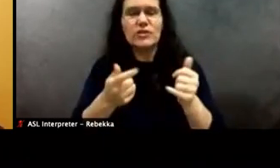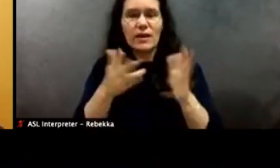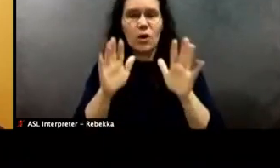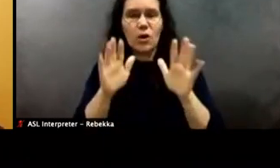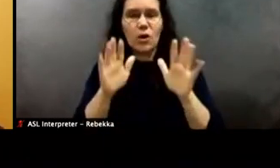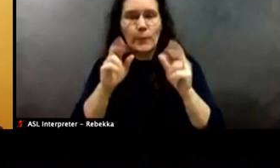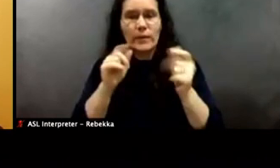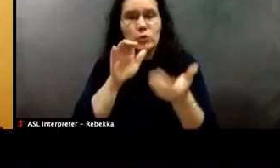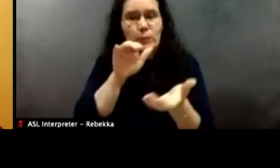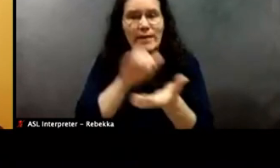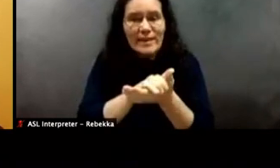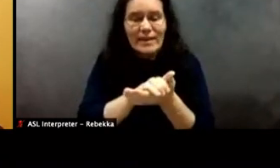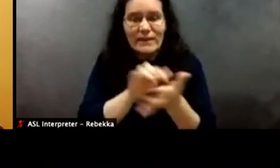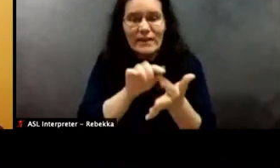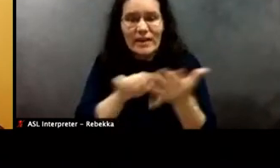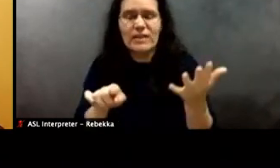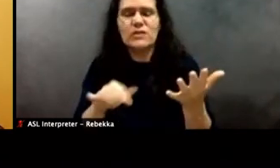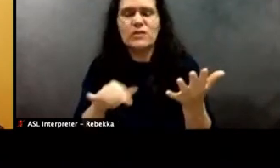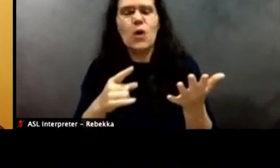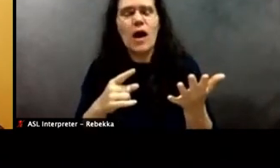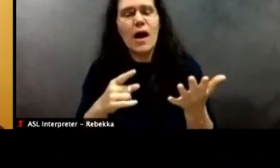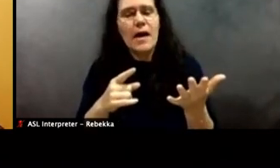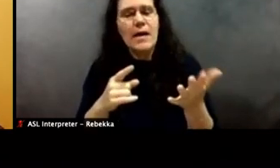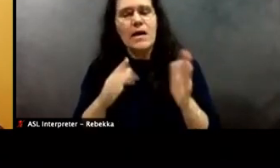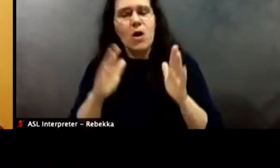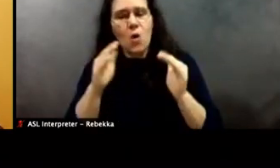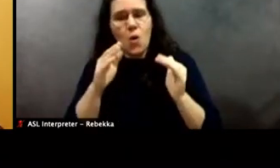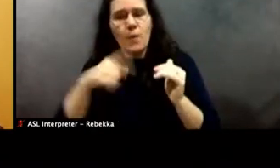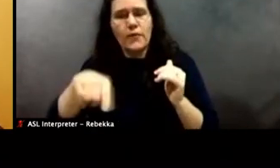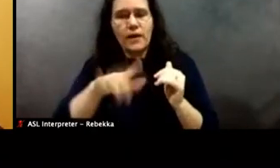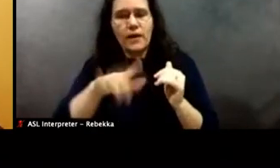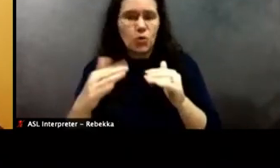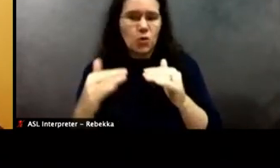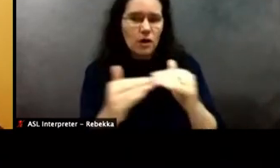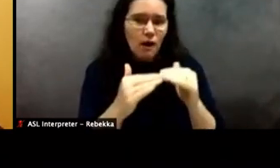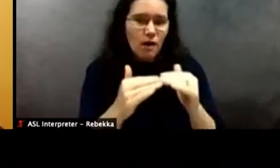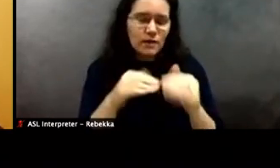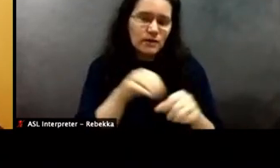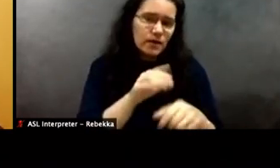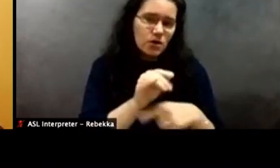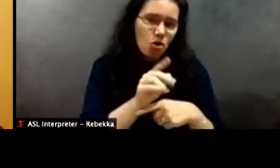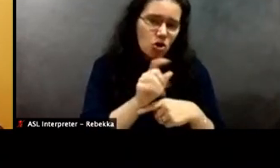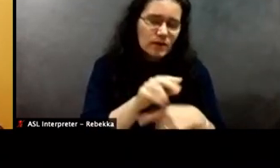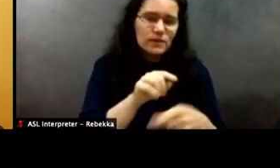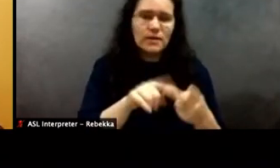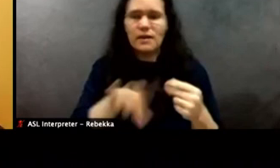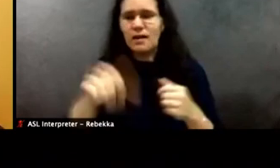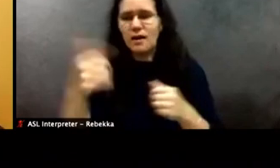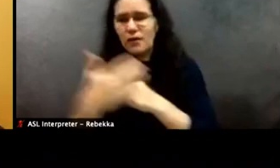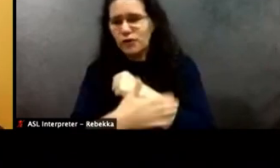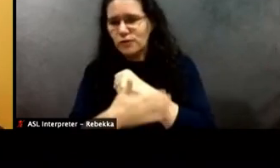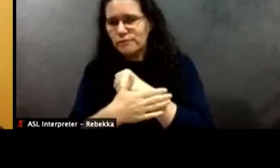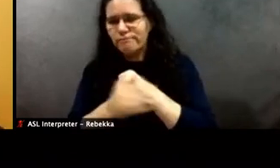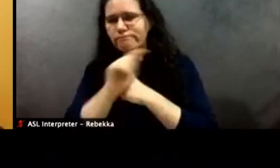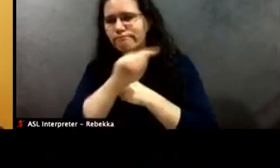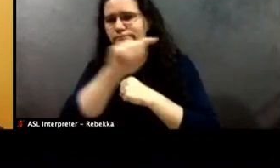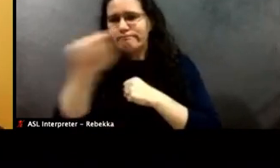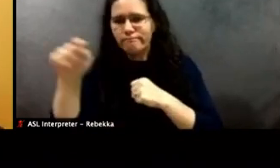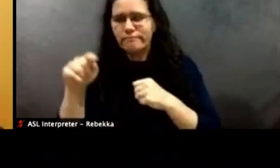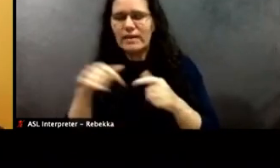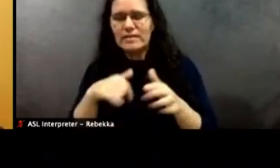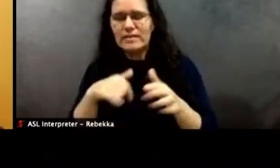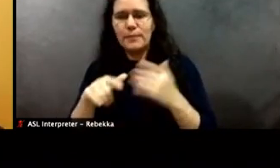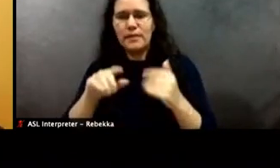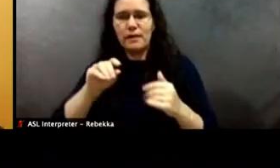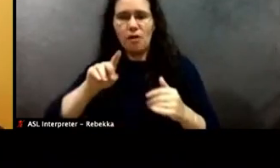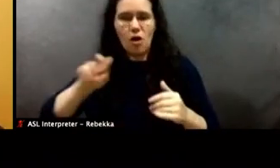your colleagues, other officers, both in Arlington and across the country, Officer Jones and others can share this message